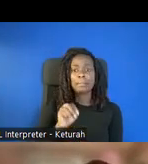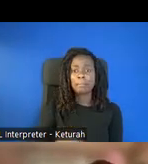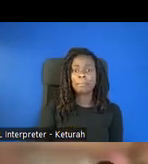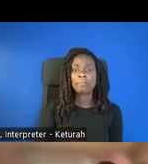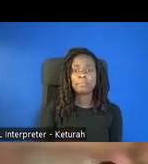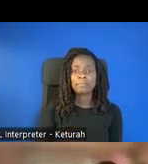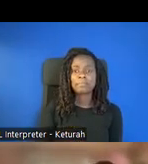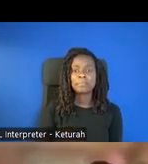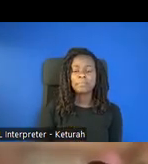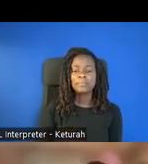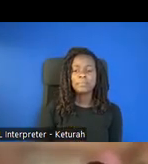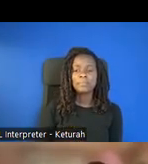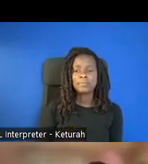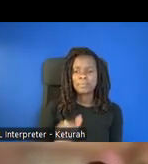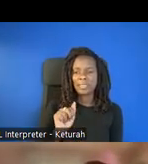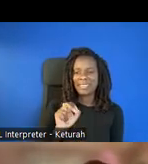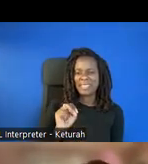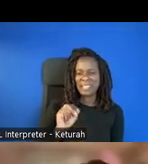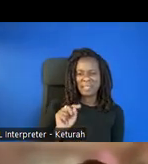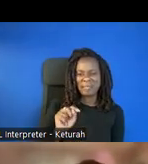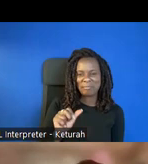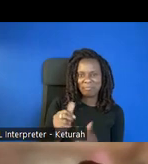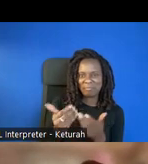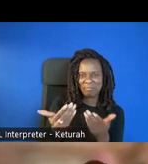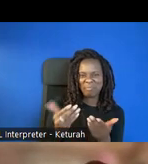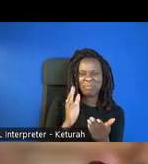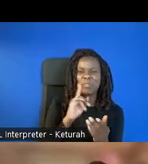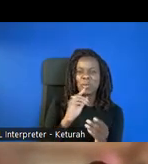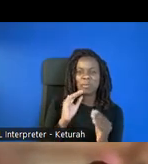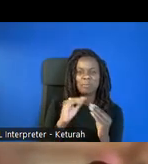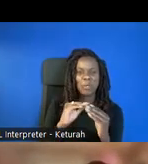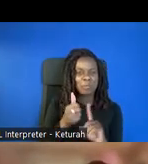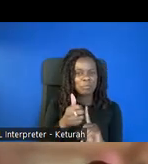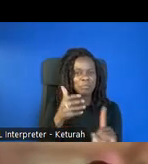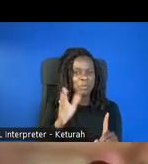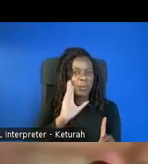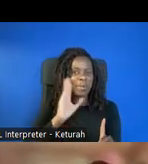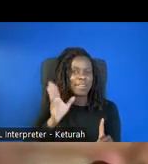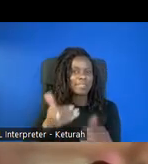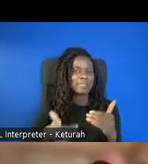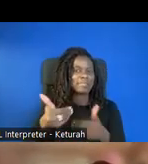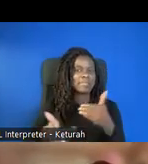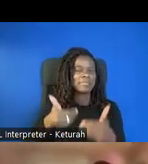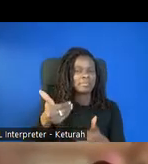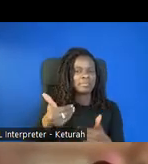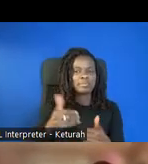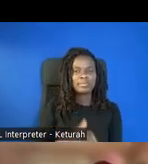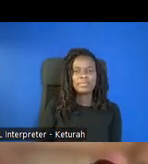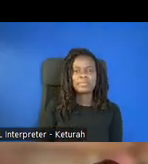And I think Anita, I'll stop there since we're going to share a whole bunch more as we go through on the resources that we have available.